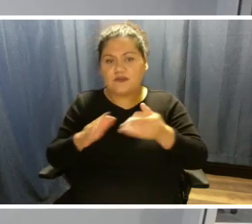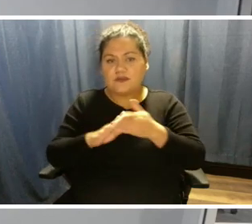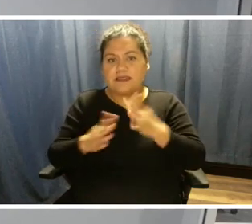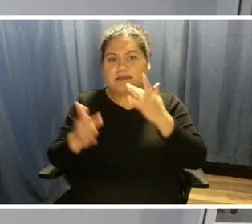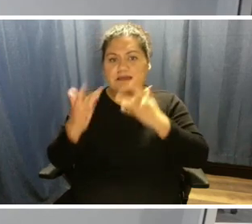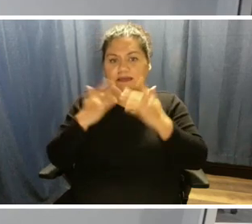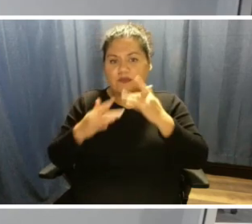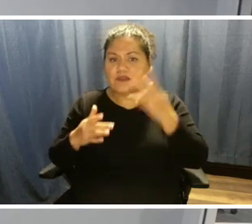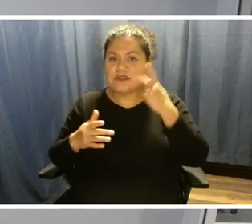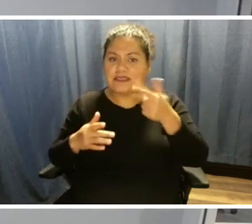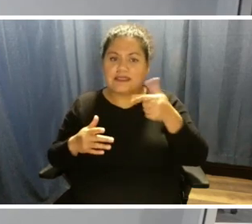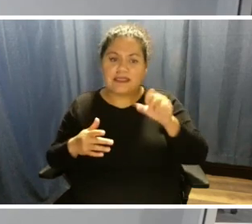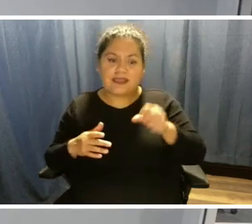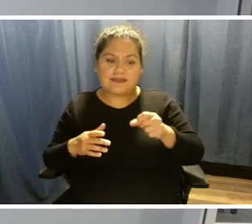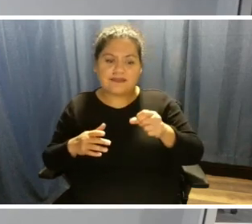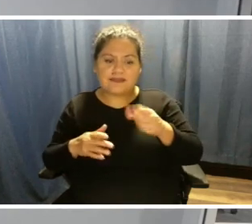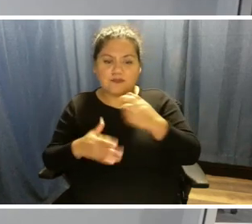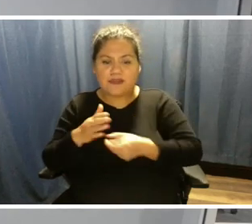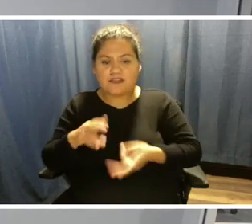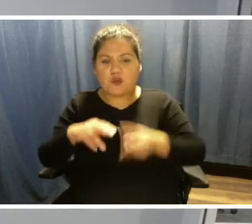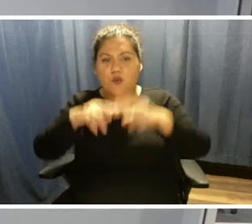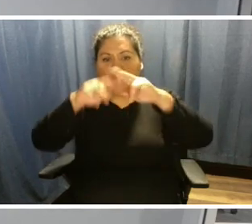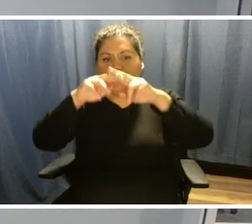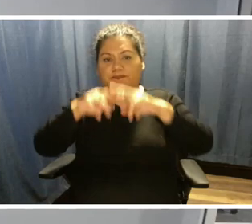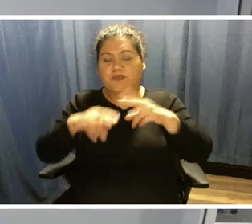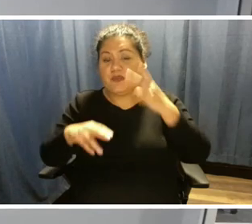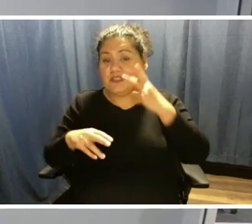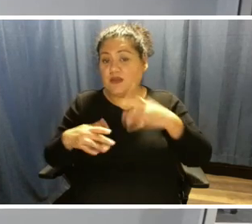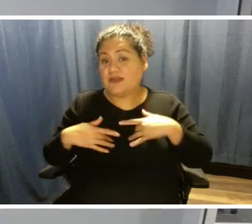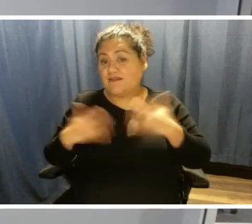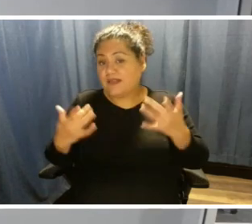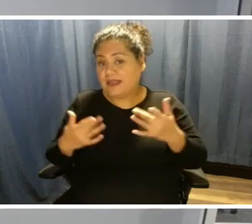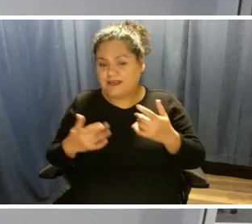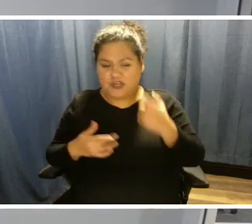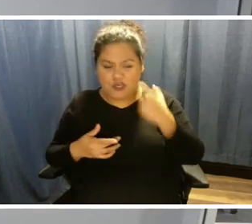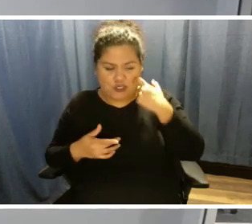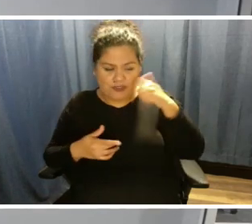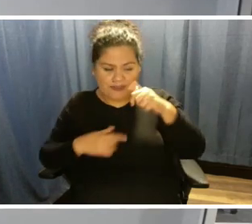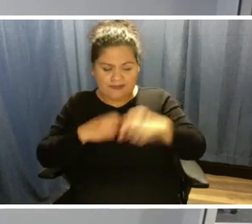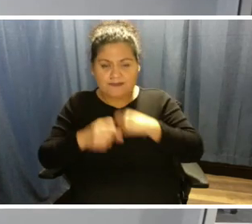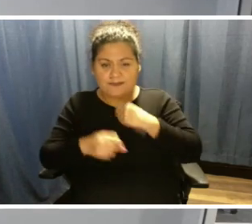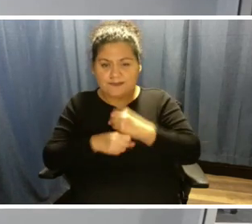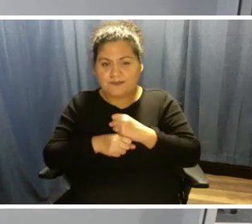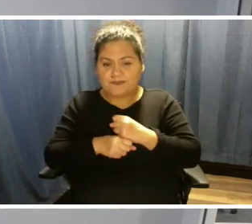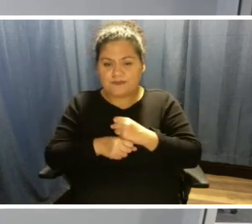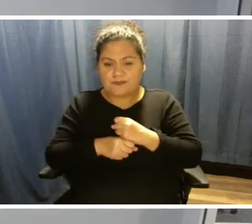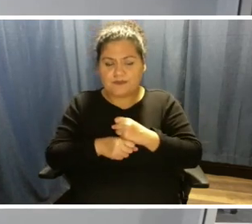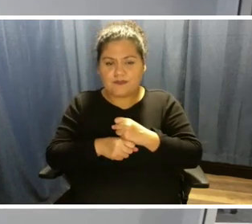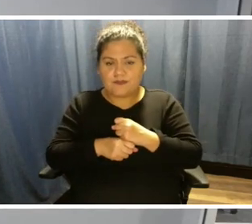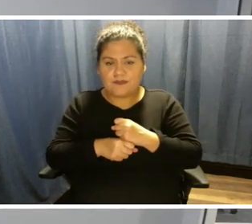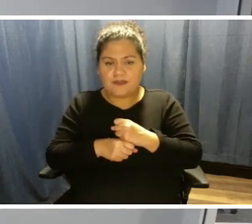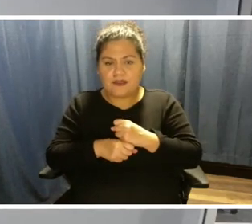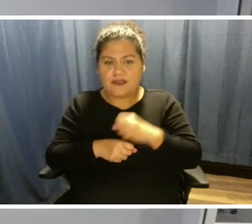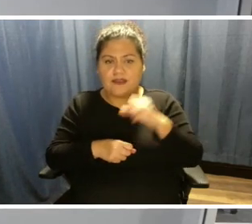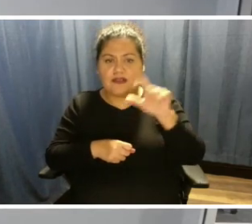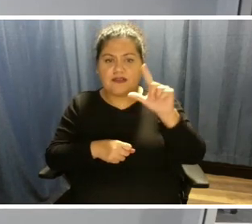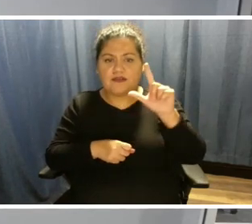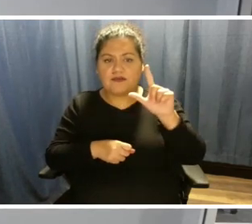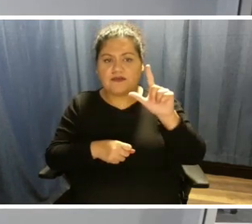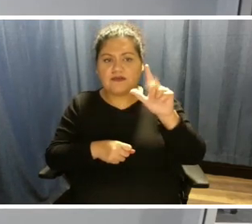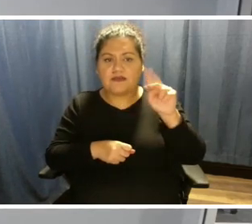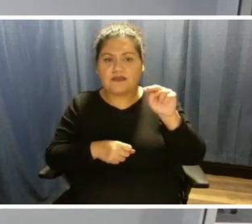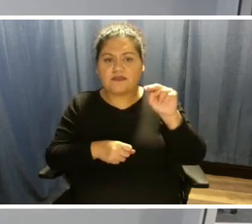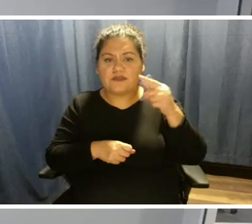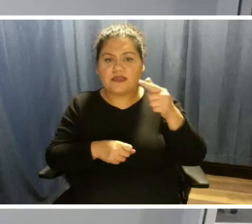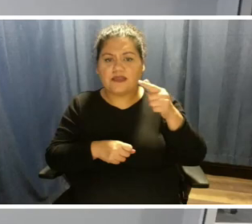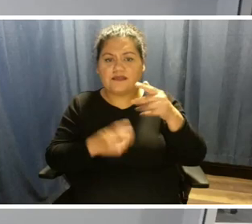prices go up. We saw an event earlier in the year where a liquefied natural gas facility went